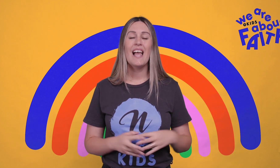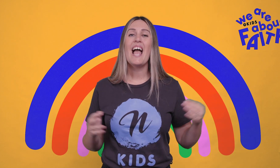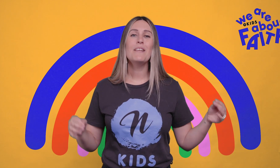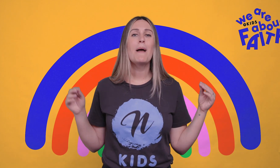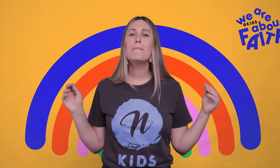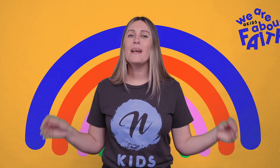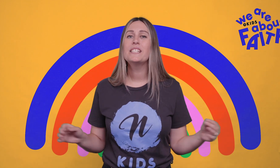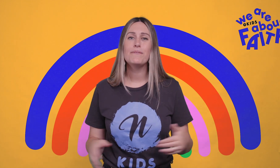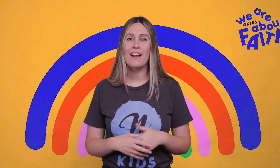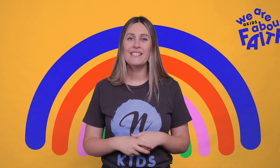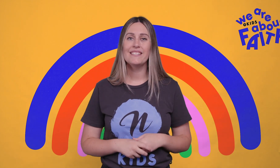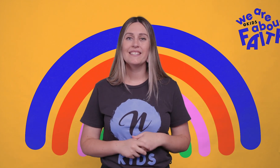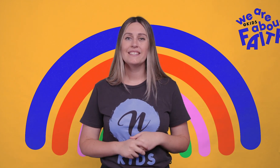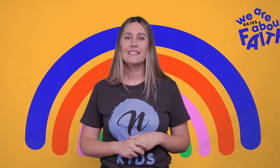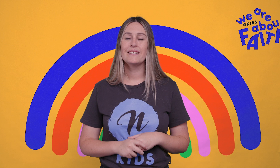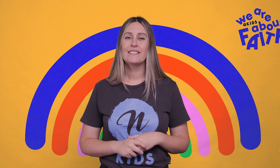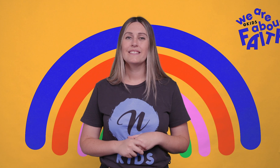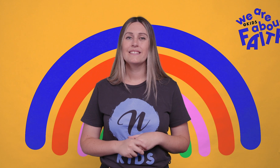And my best friend.